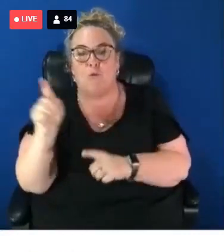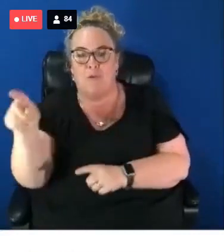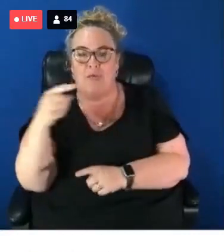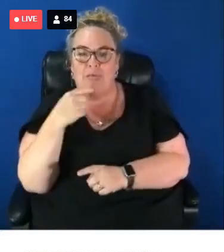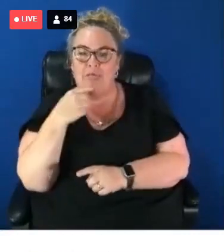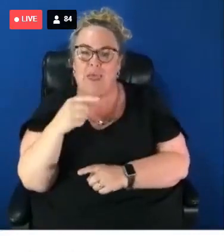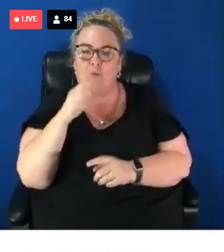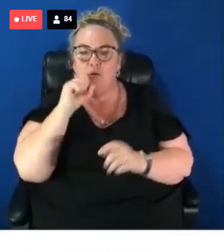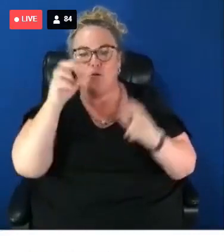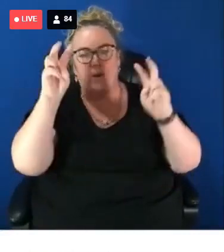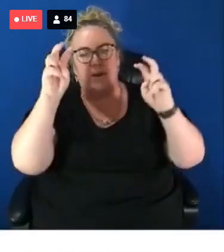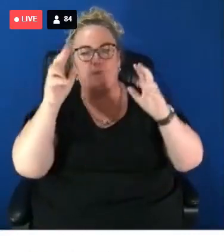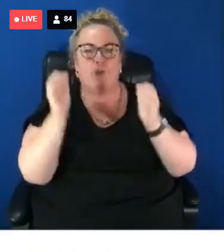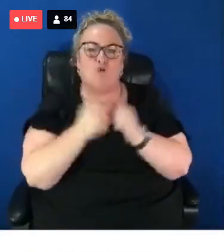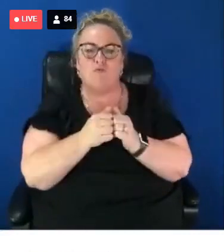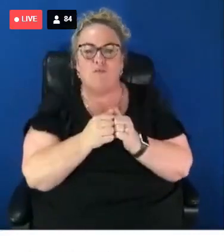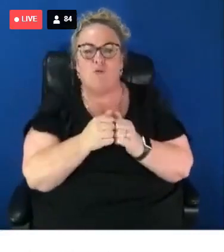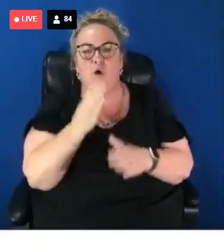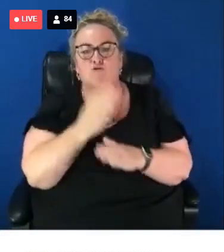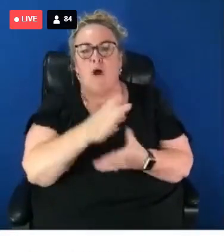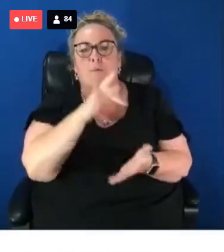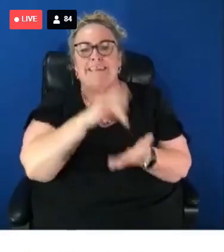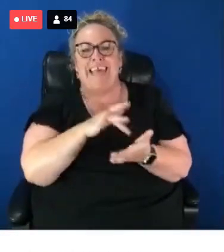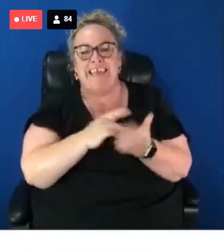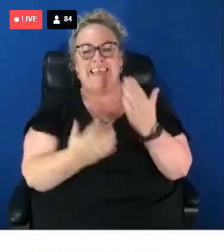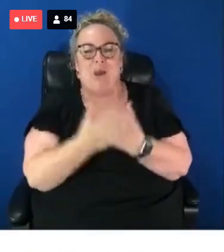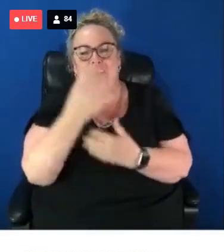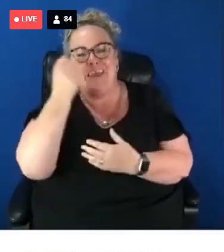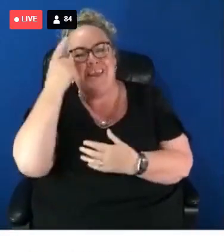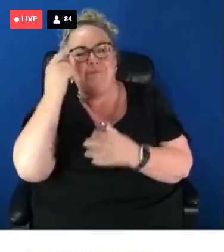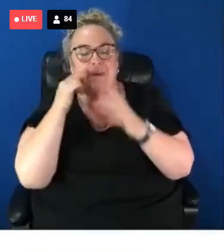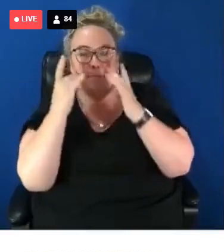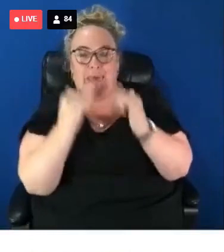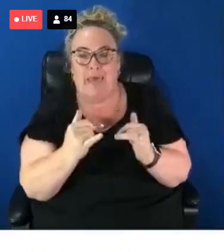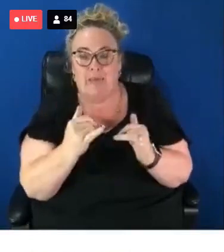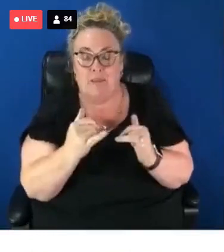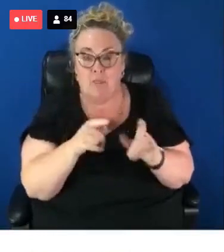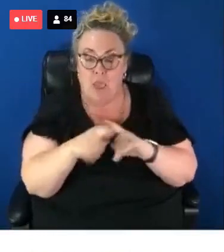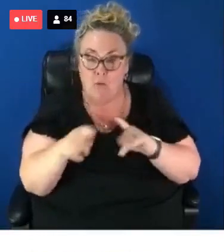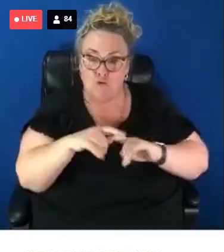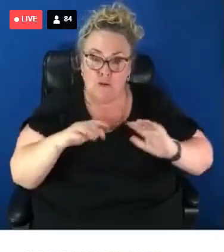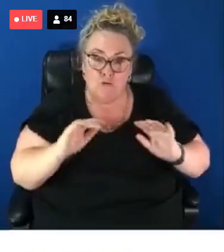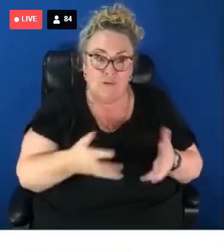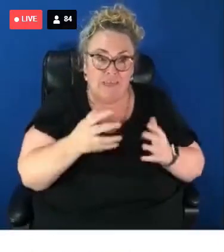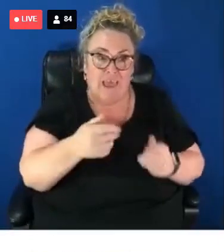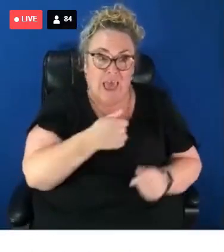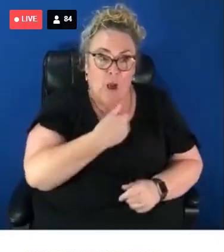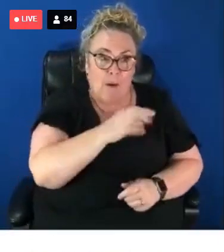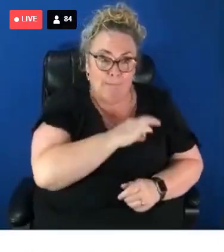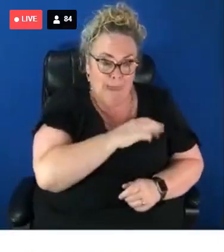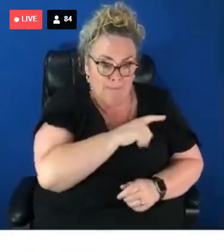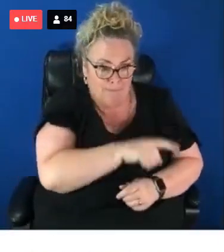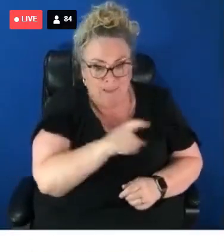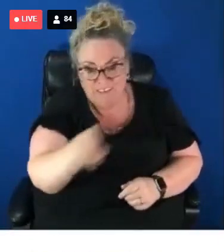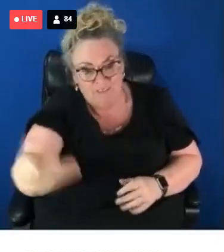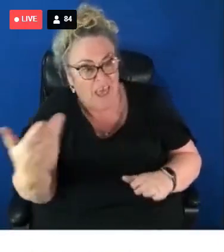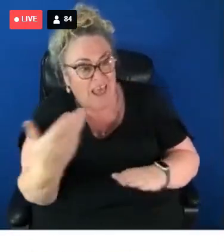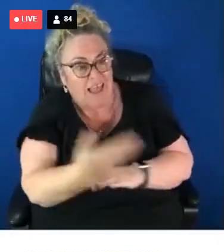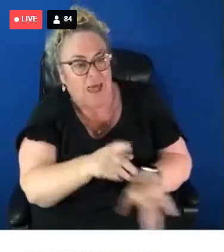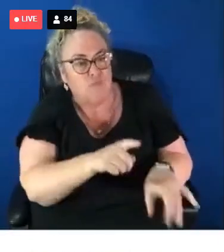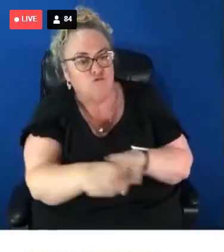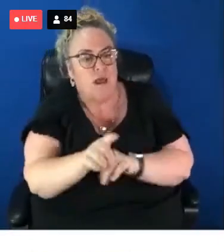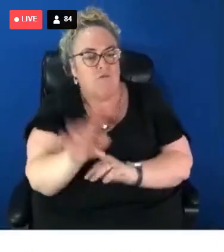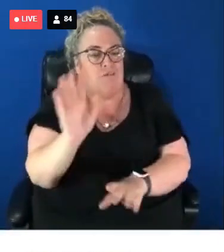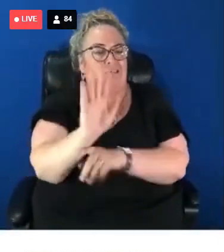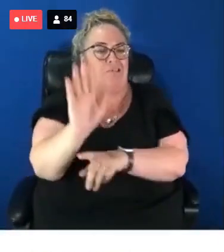Pilot, where they were genuinely trying to incentivise our members to make it more difficult for people to claim and keep the benefits